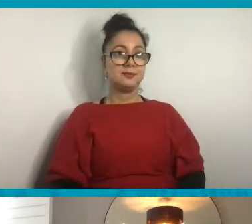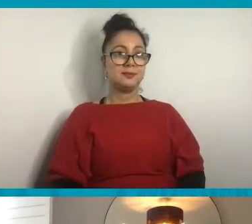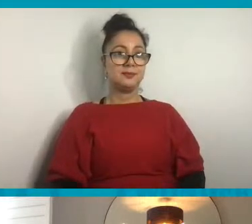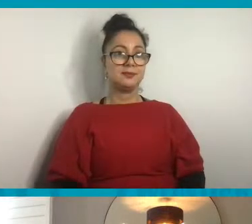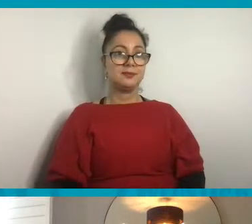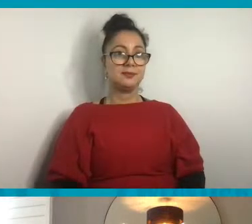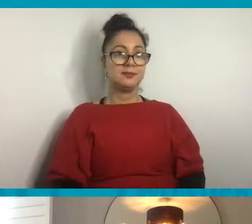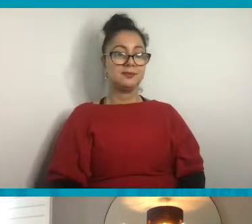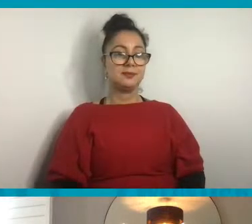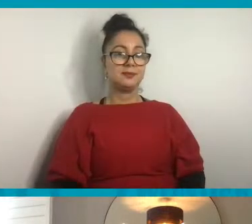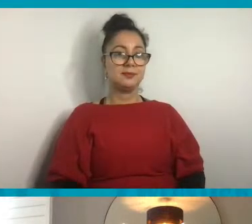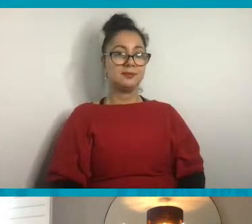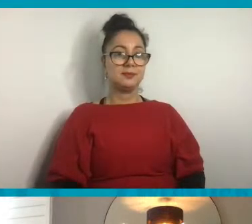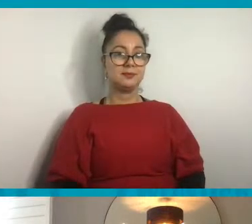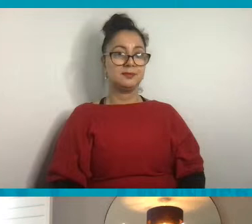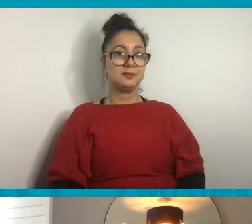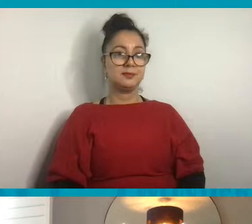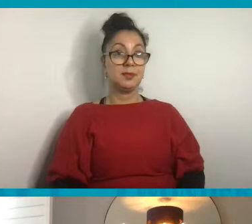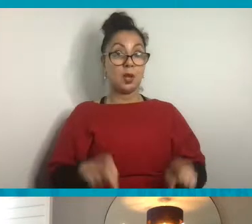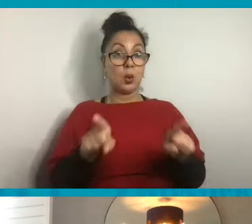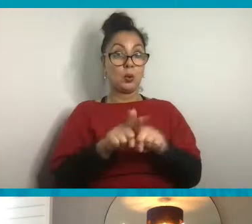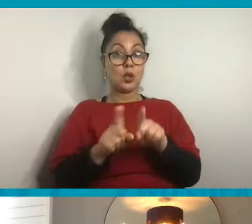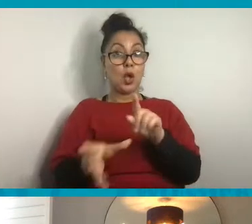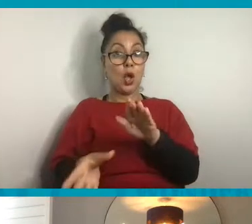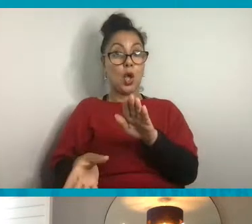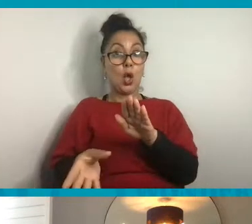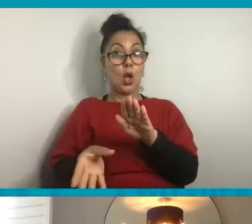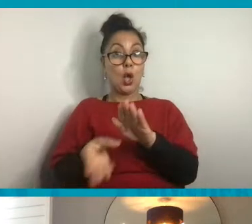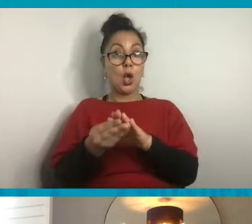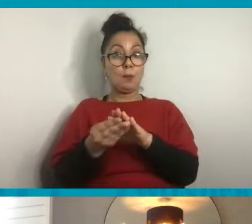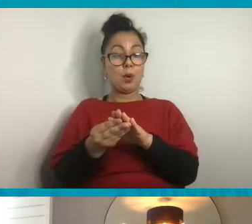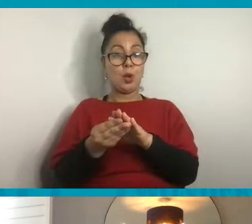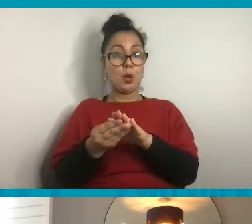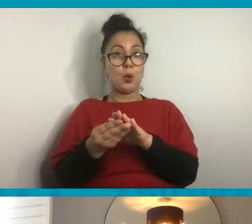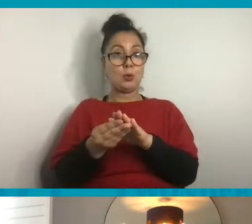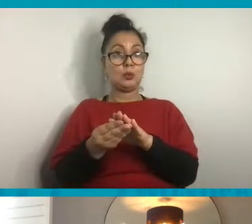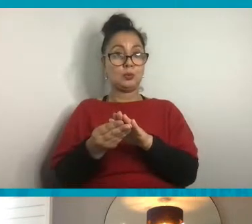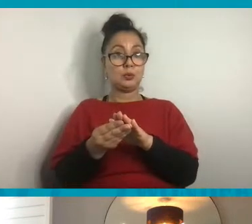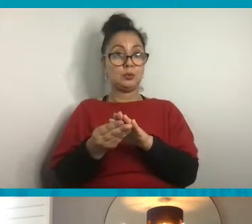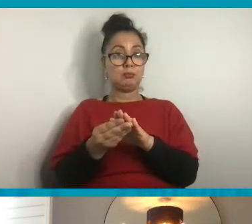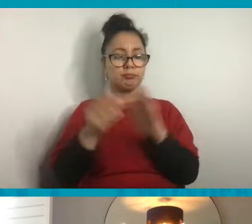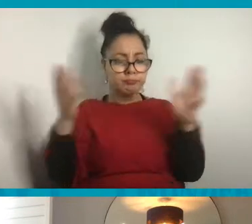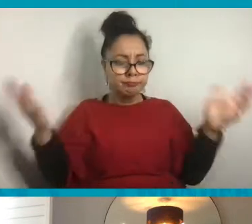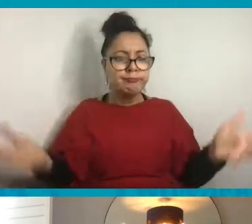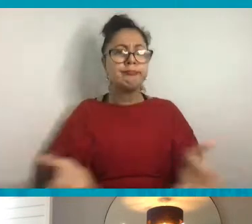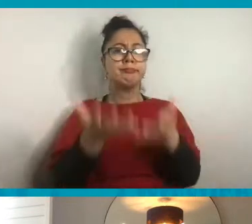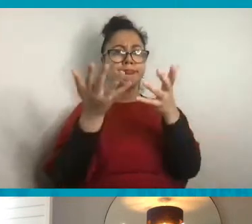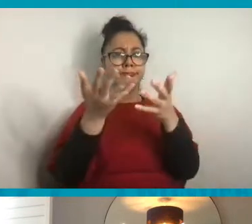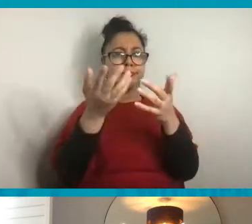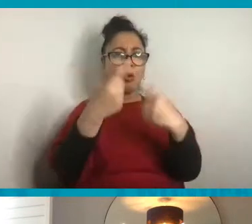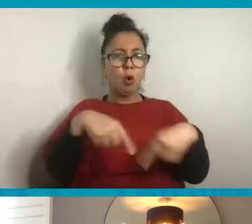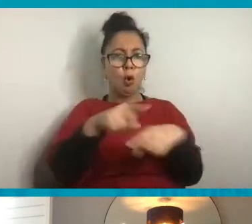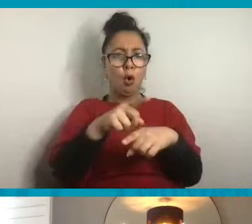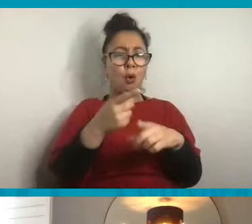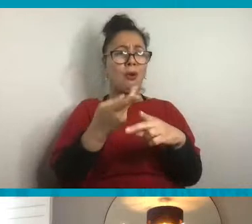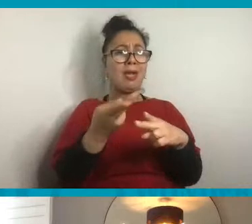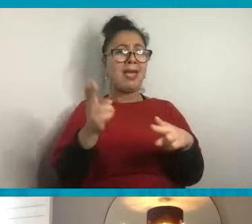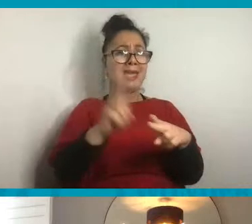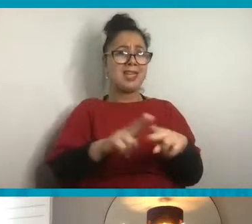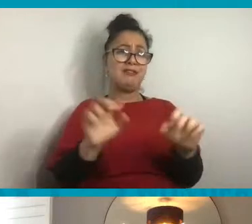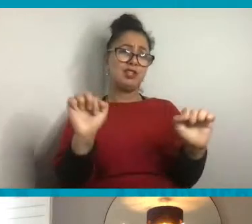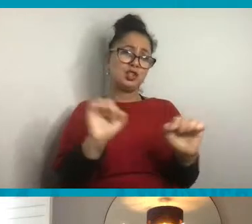And we're going to have an upload on the Padlet. So I'm going to encourage everyone, if you haven't put your